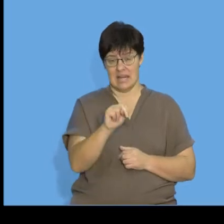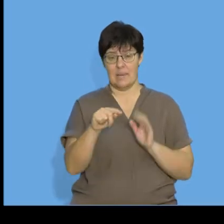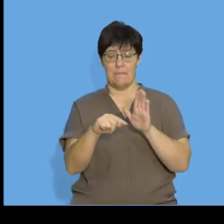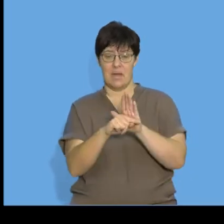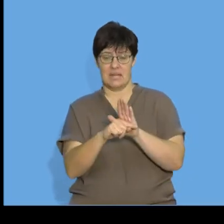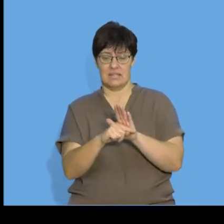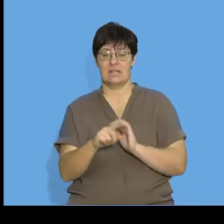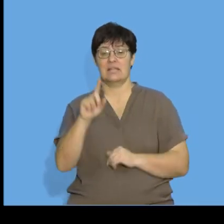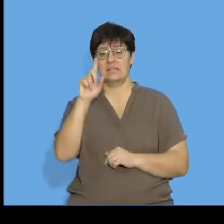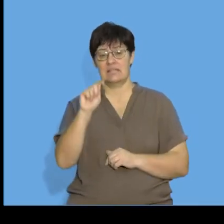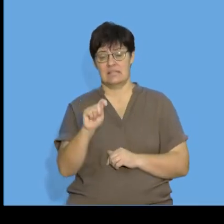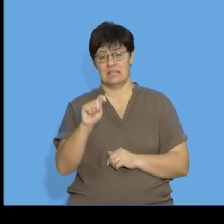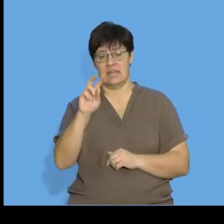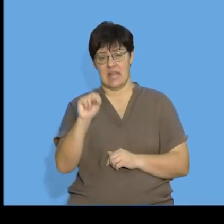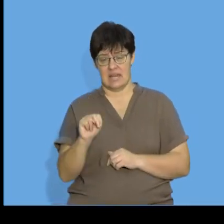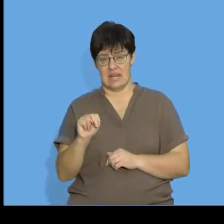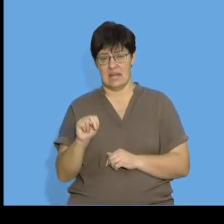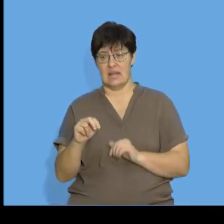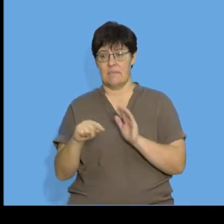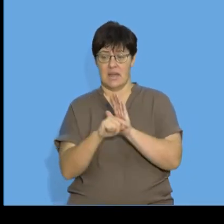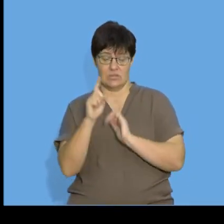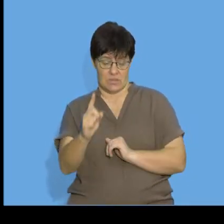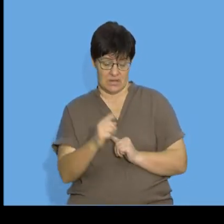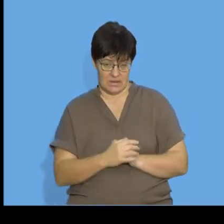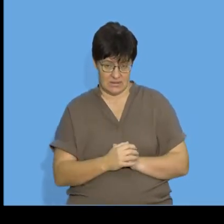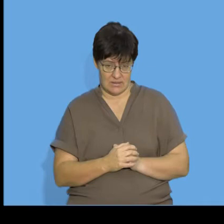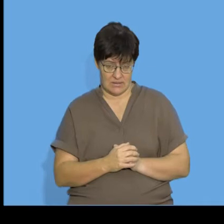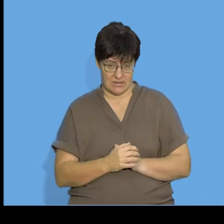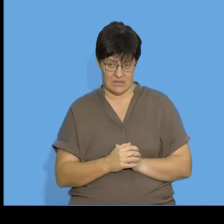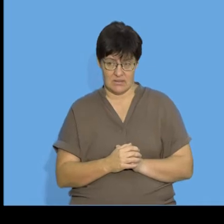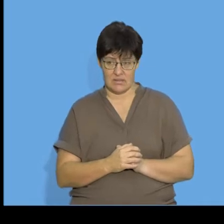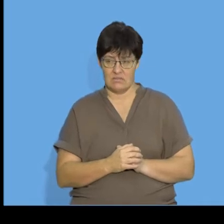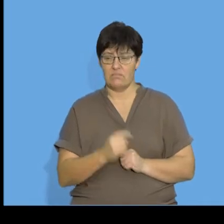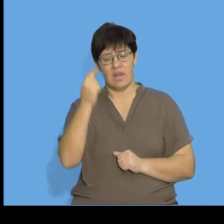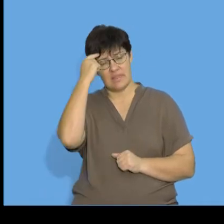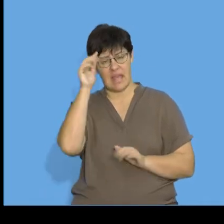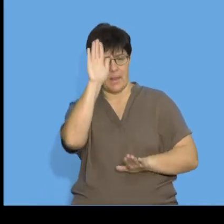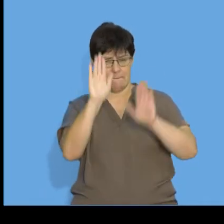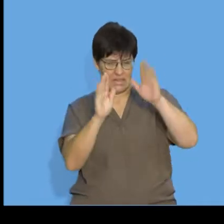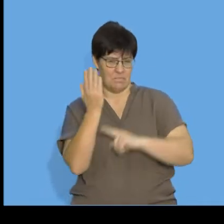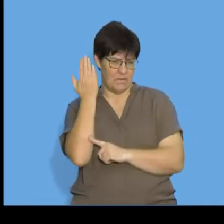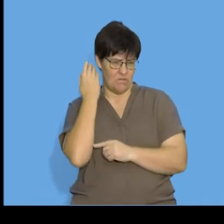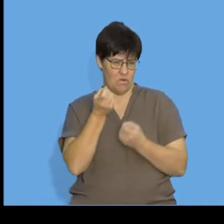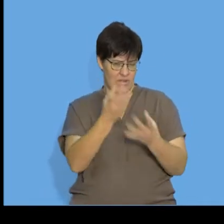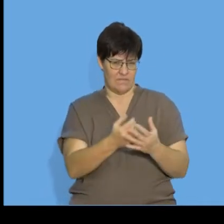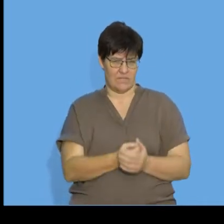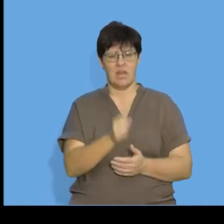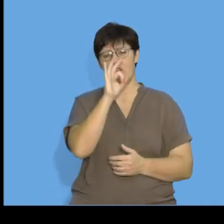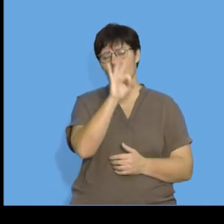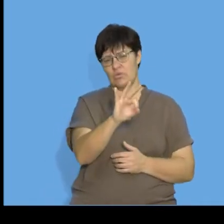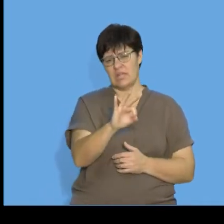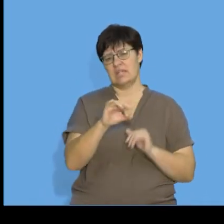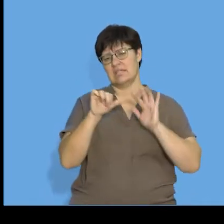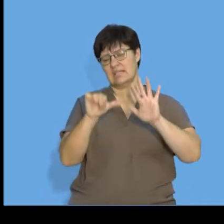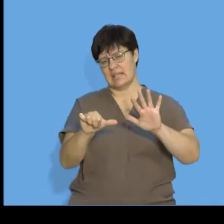minus TN minus 1. So, if we think about the pattern that I gave you earlier, which was